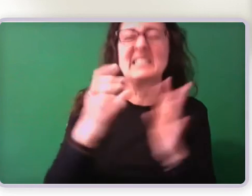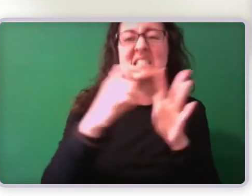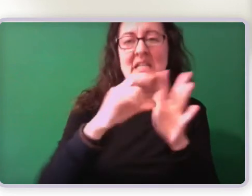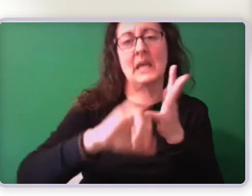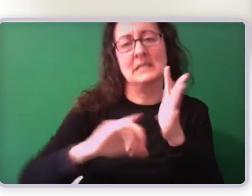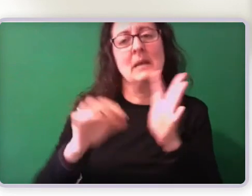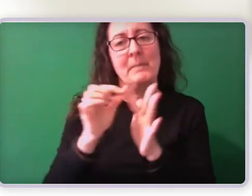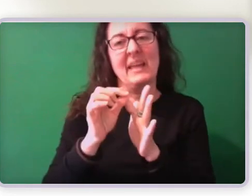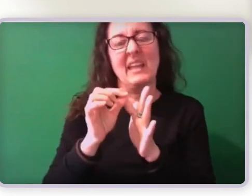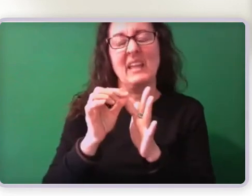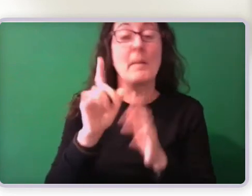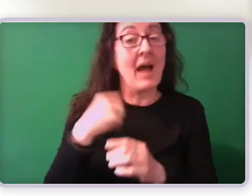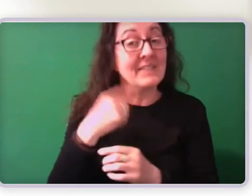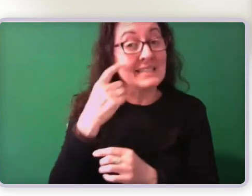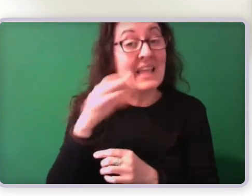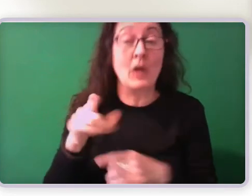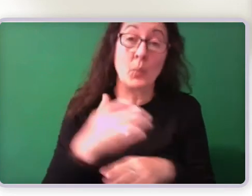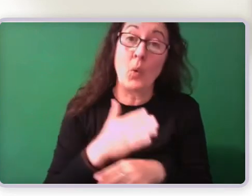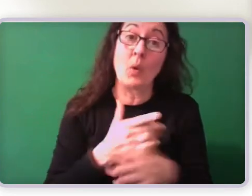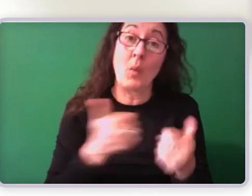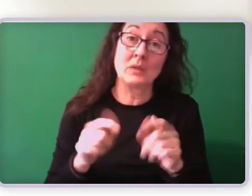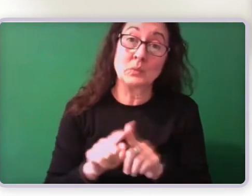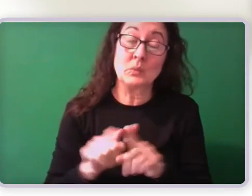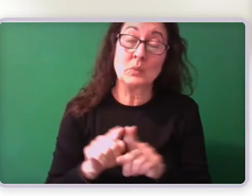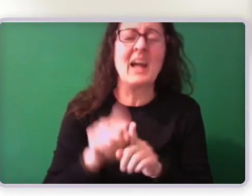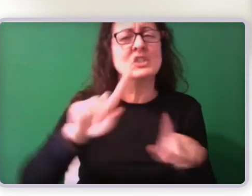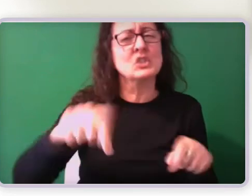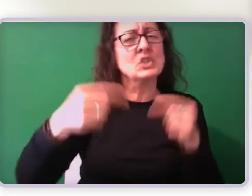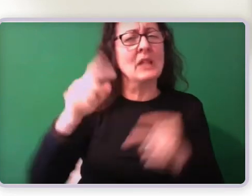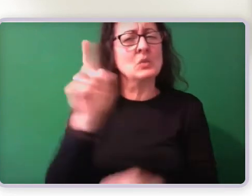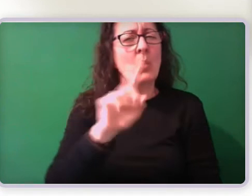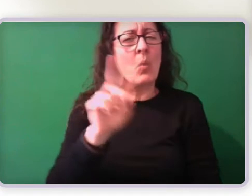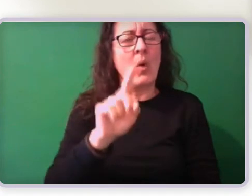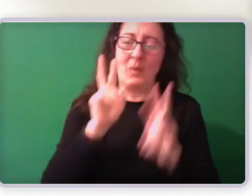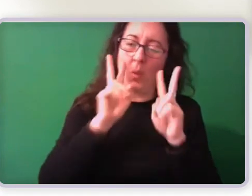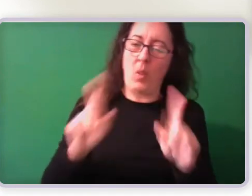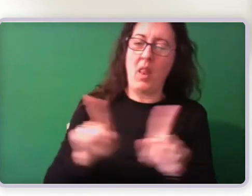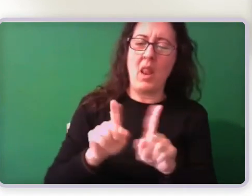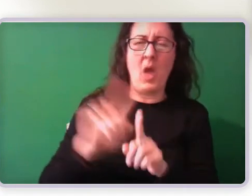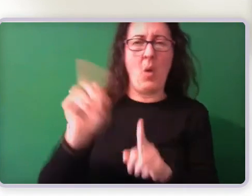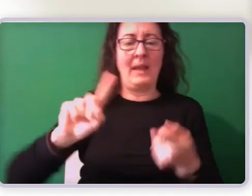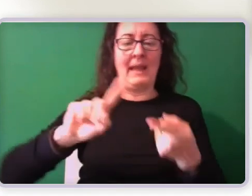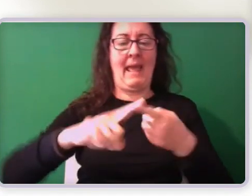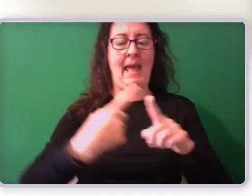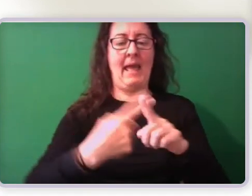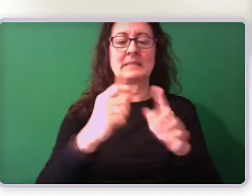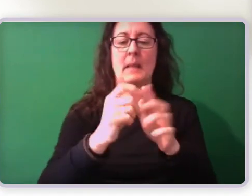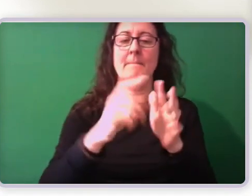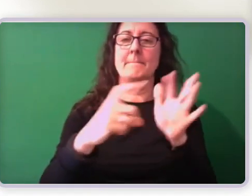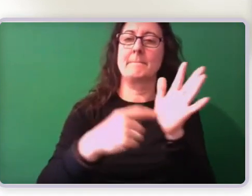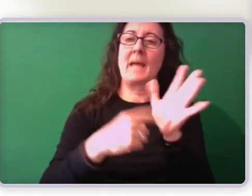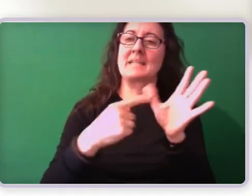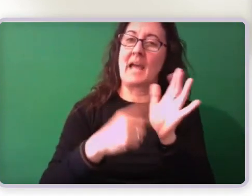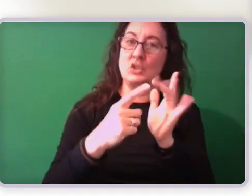The challenge is that it seems to be that the expectation is that a person who has